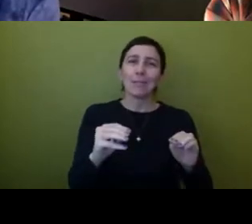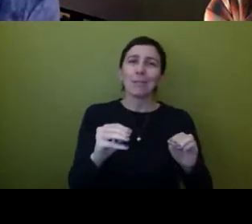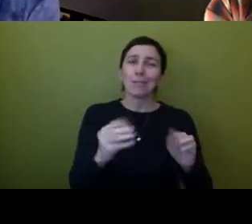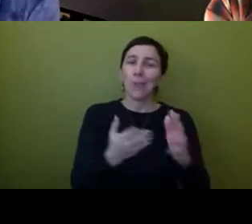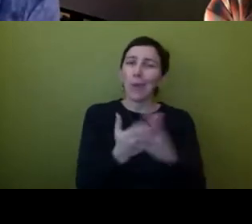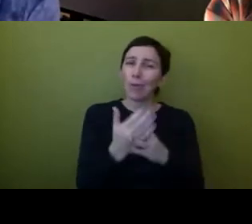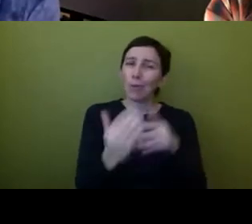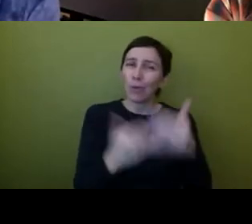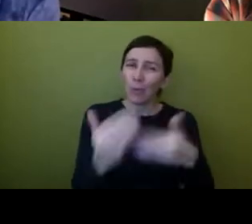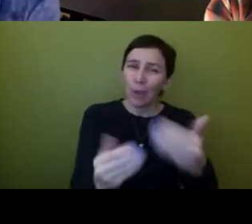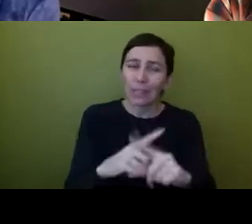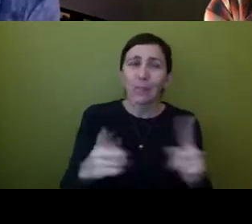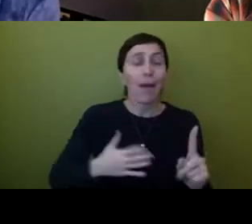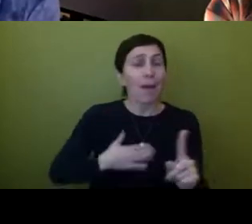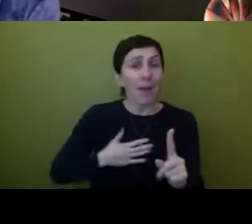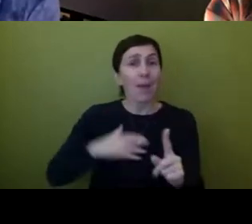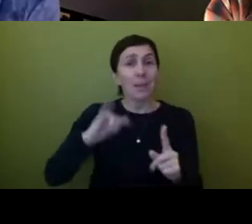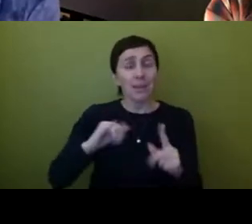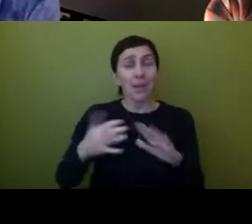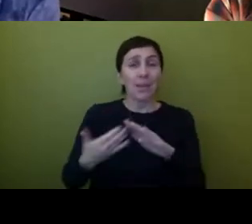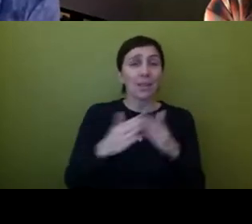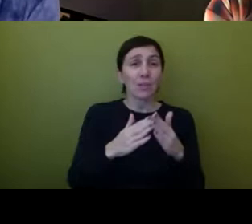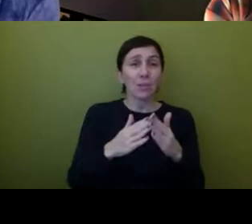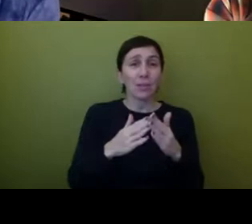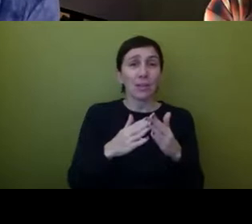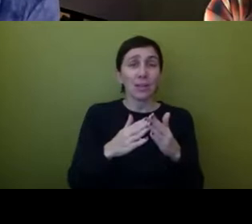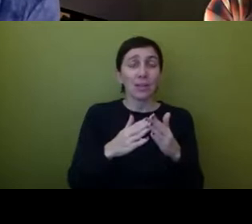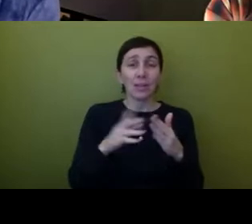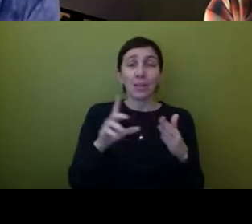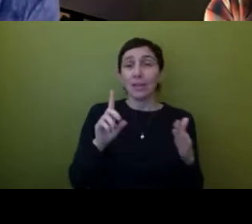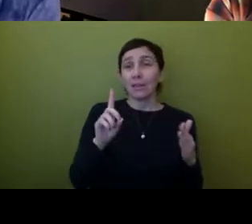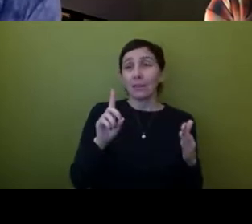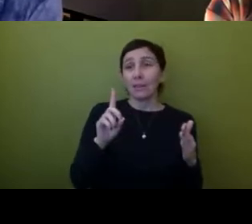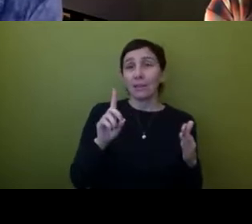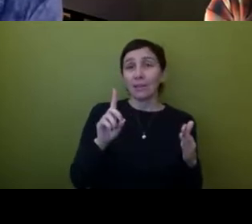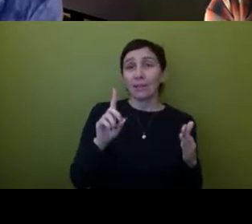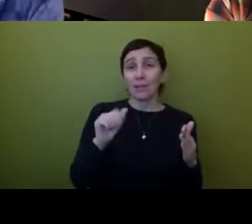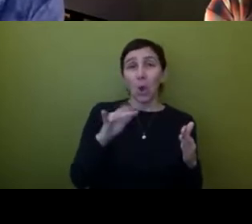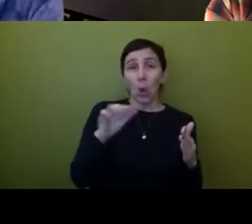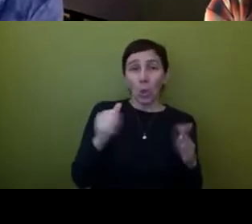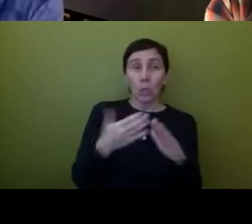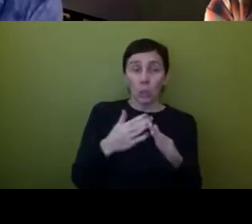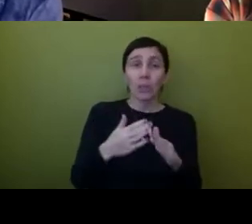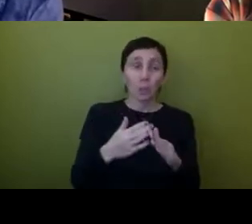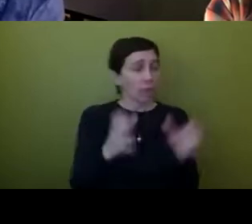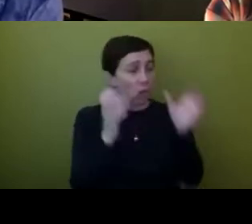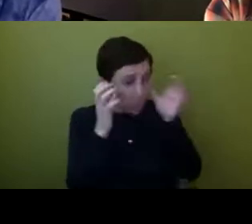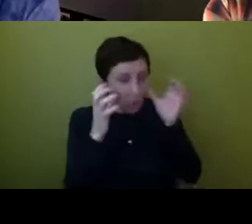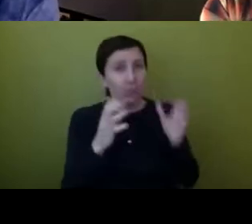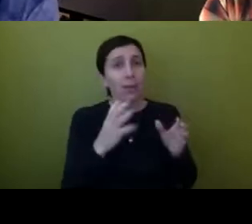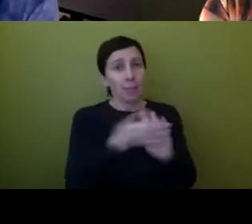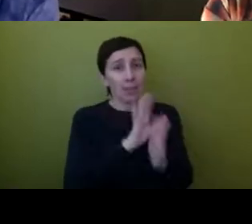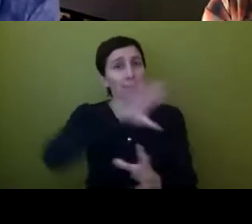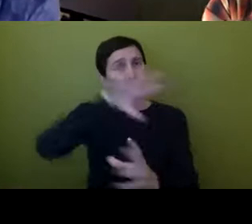that did was involved in and heard right so i'm going to read a couple of the questions so